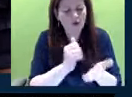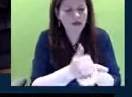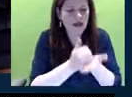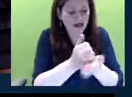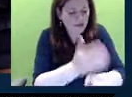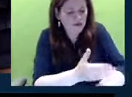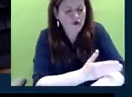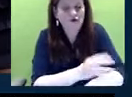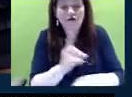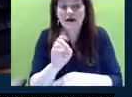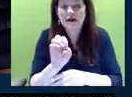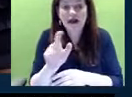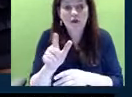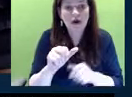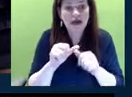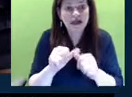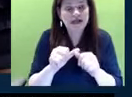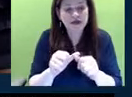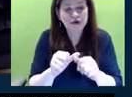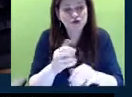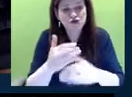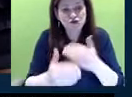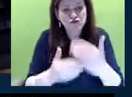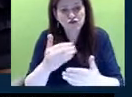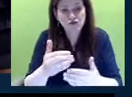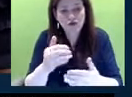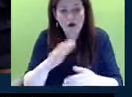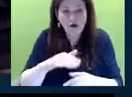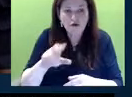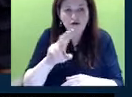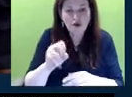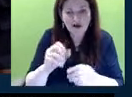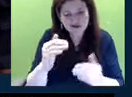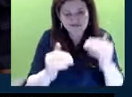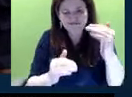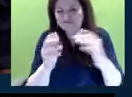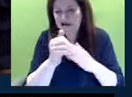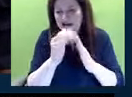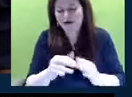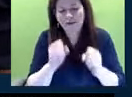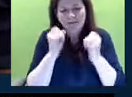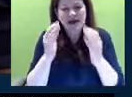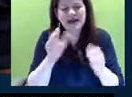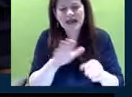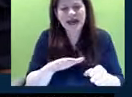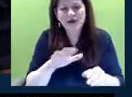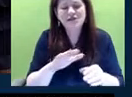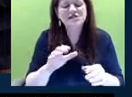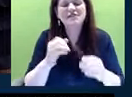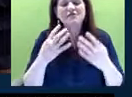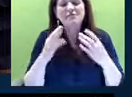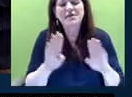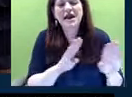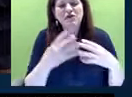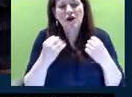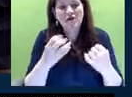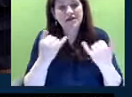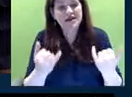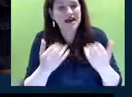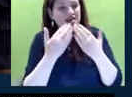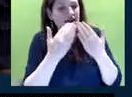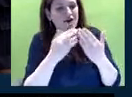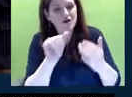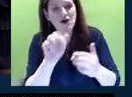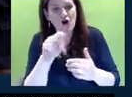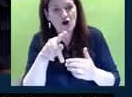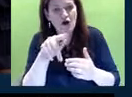Delaware continues to make progress nationally as a leader in many of the champion areas of behavioral health. And today, thanks to the ARPA